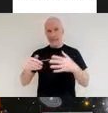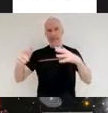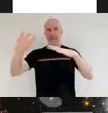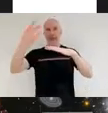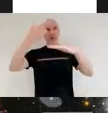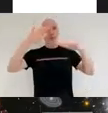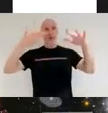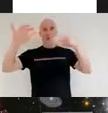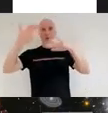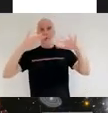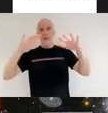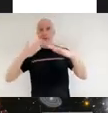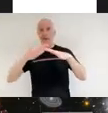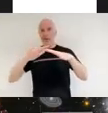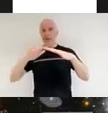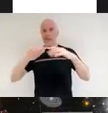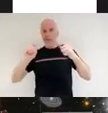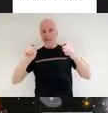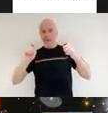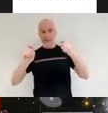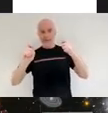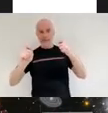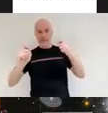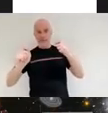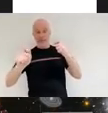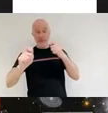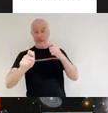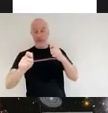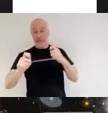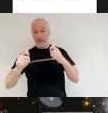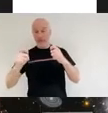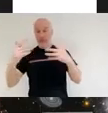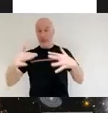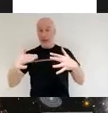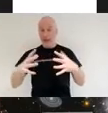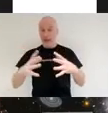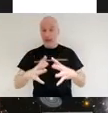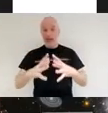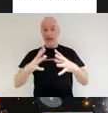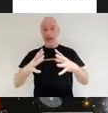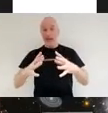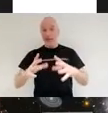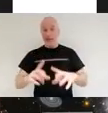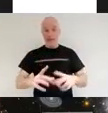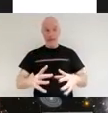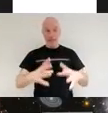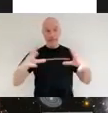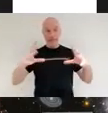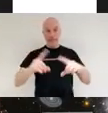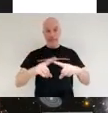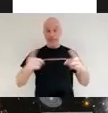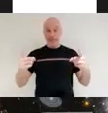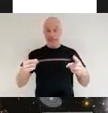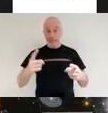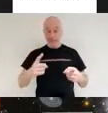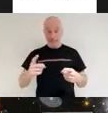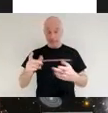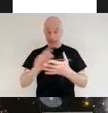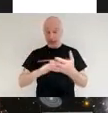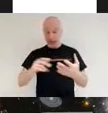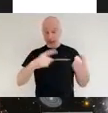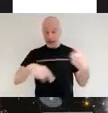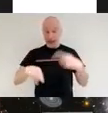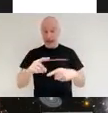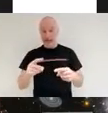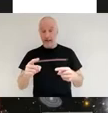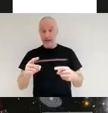those early years that's a phenomenally huge difference we're going to get to see the very oldest objects we're going